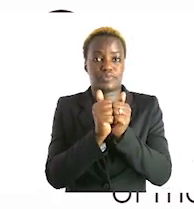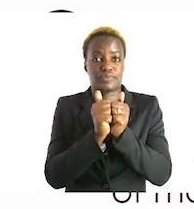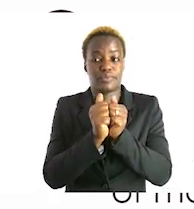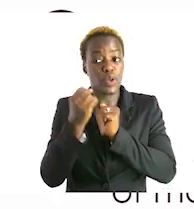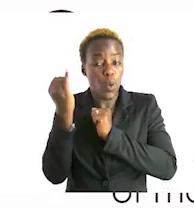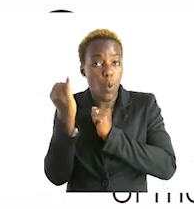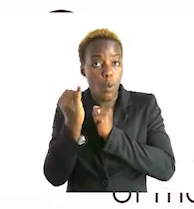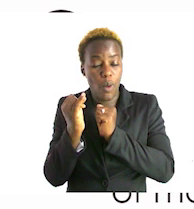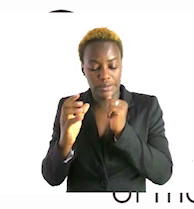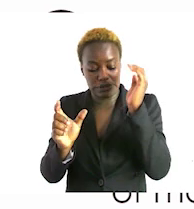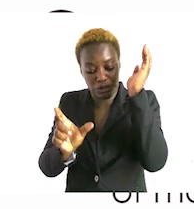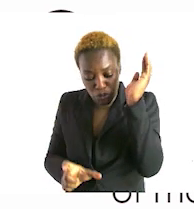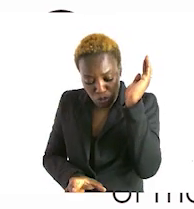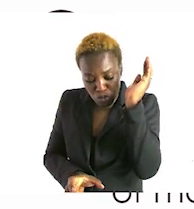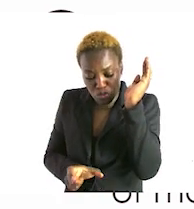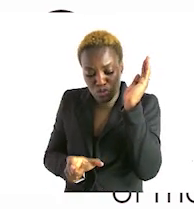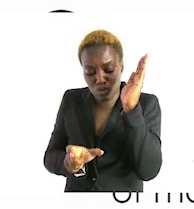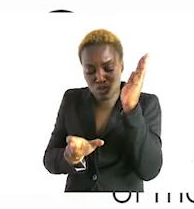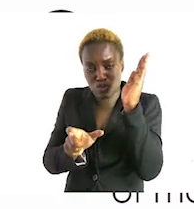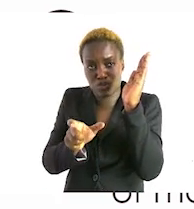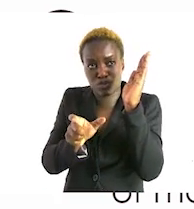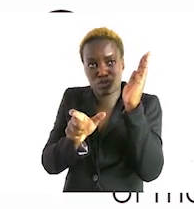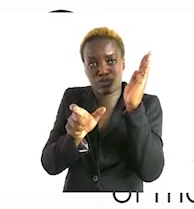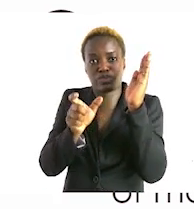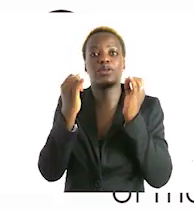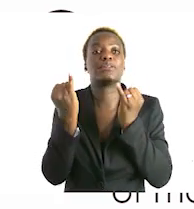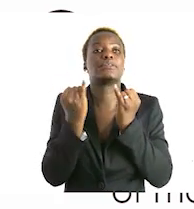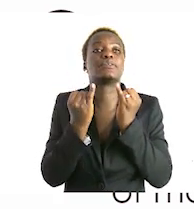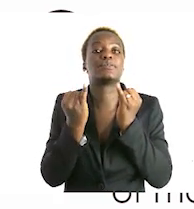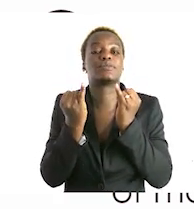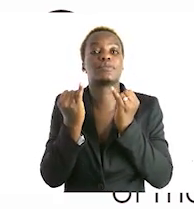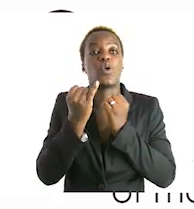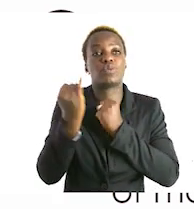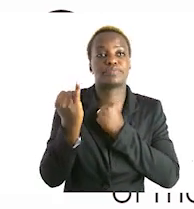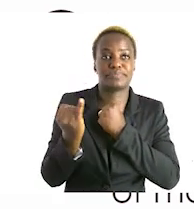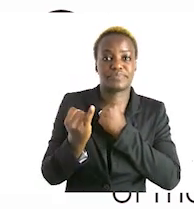art then you go to the art column and then you go all the way up